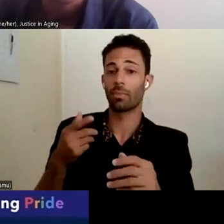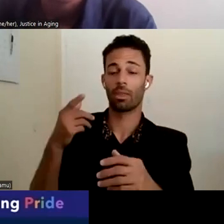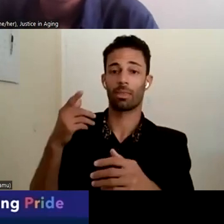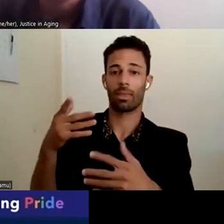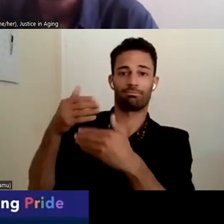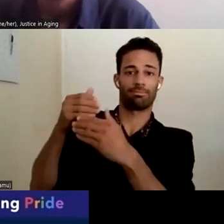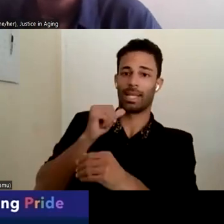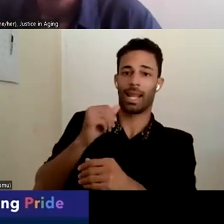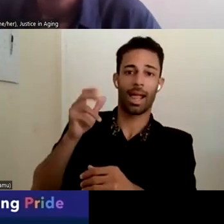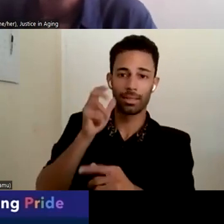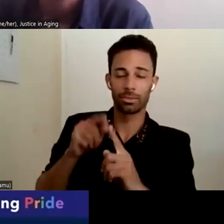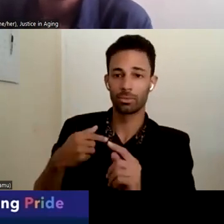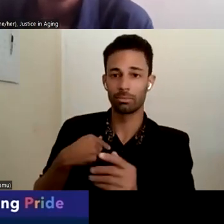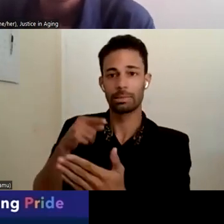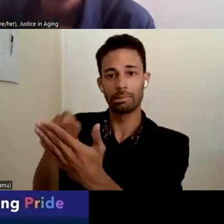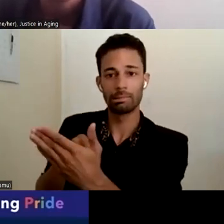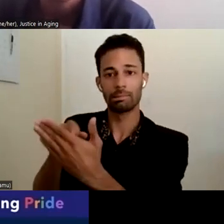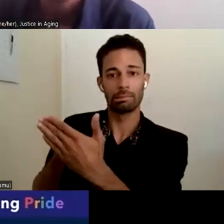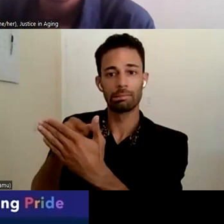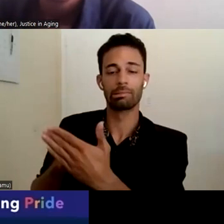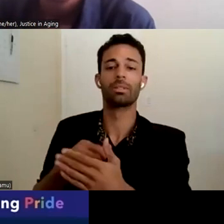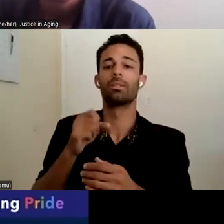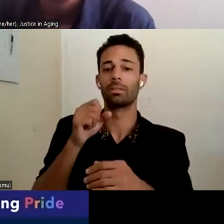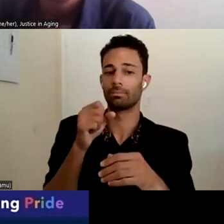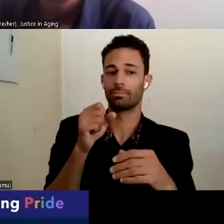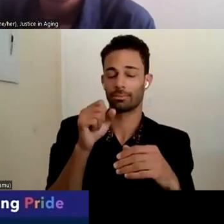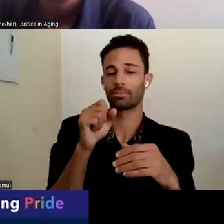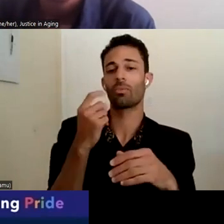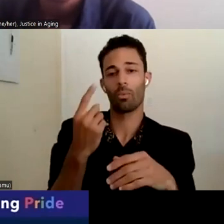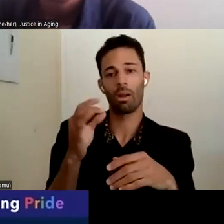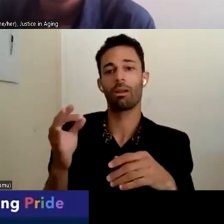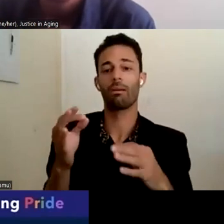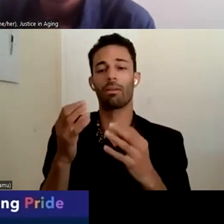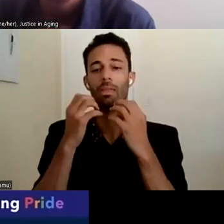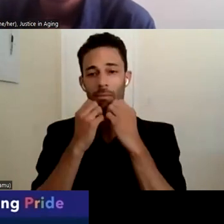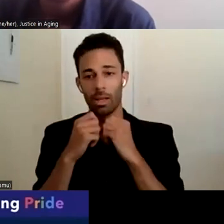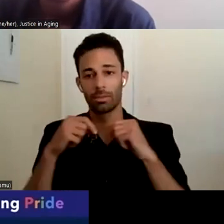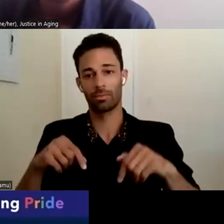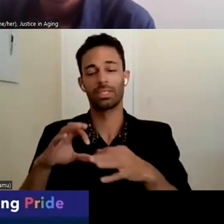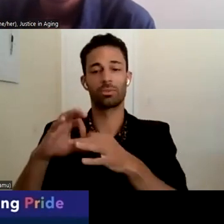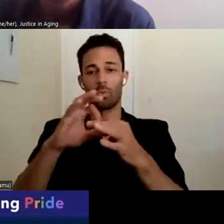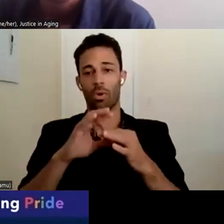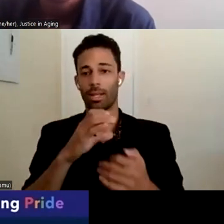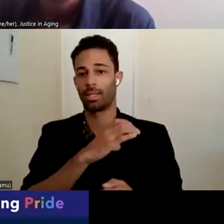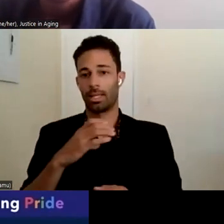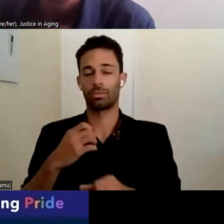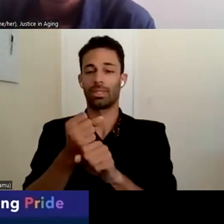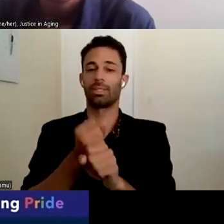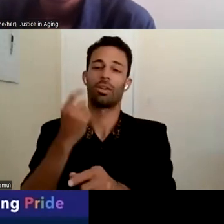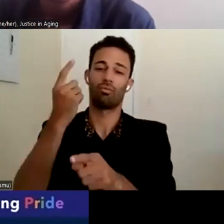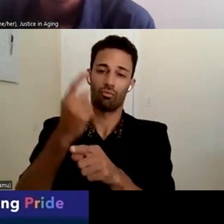They're not listening to me, blah, blah, blah. And I think one of the values of this coordinating council is to get it right as